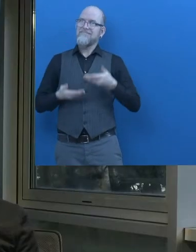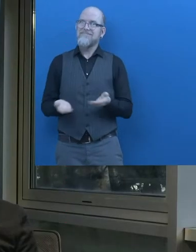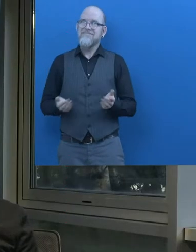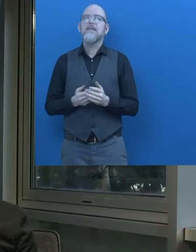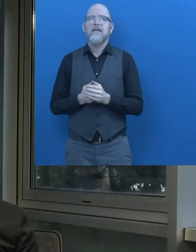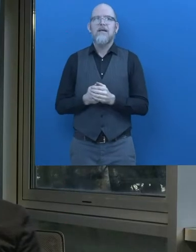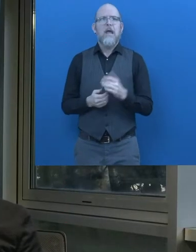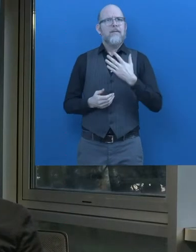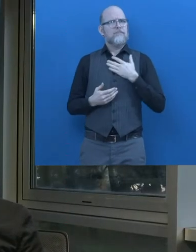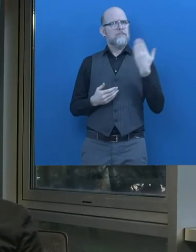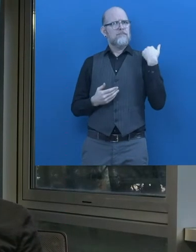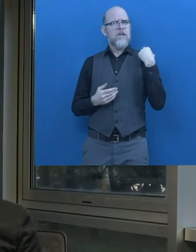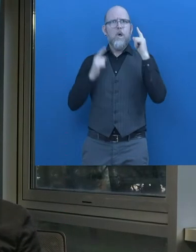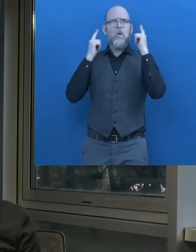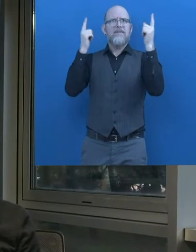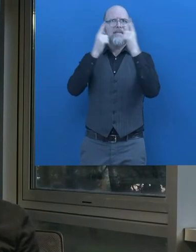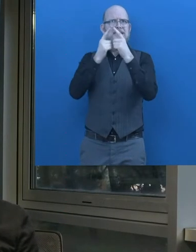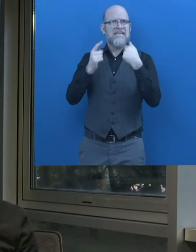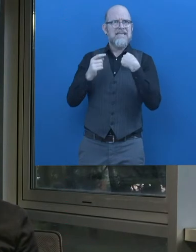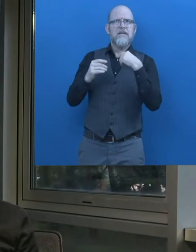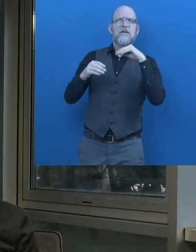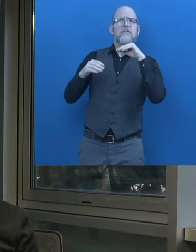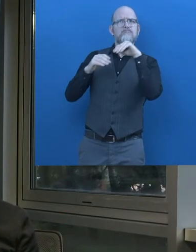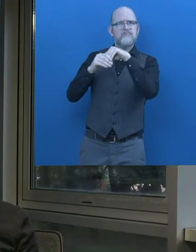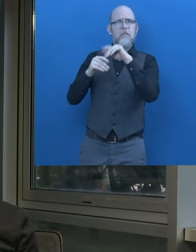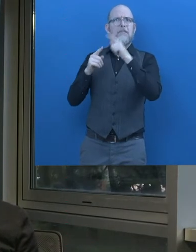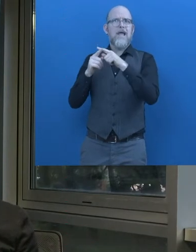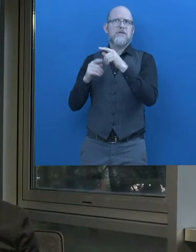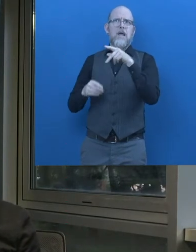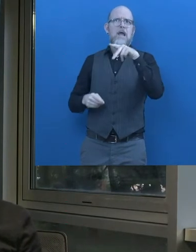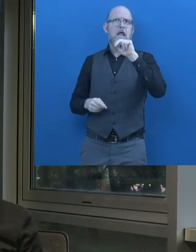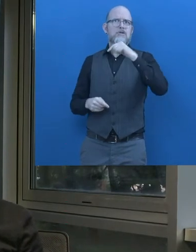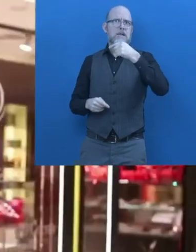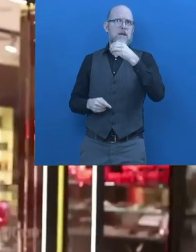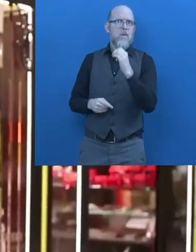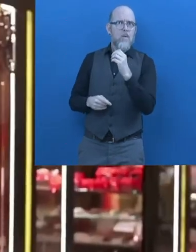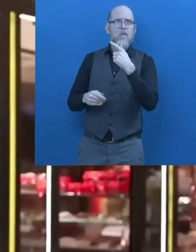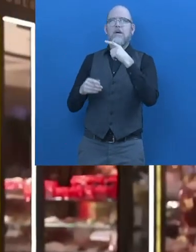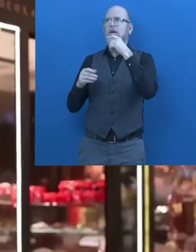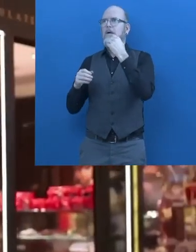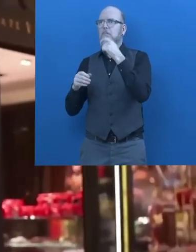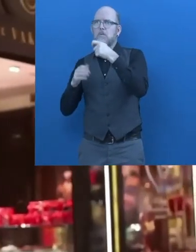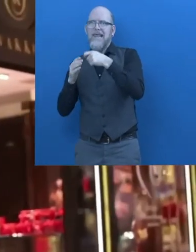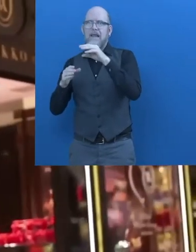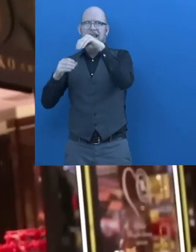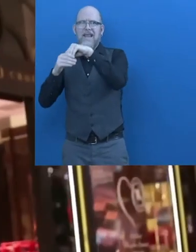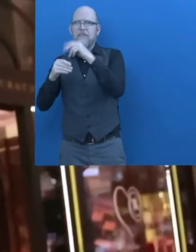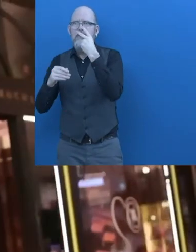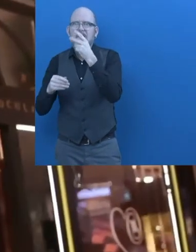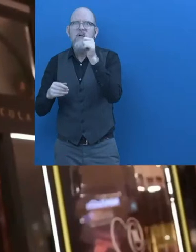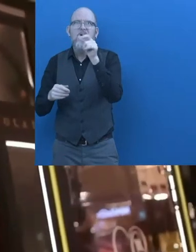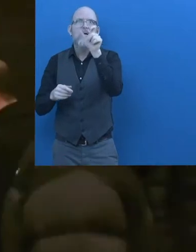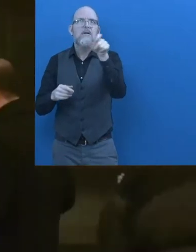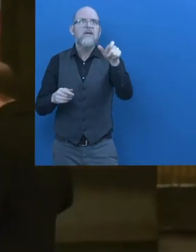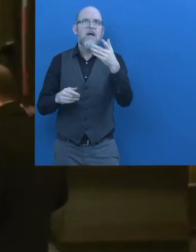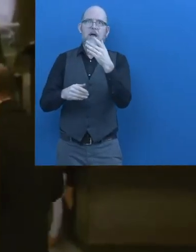When I was in university, I was working voluntarily in an NGO and they had projects on visually disabled community. I had a chance